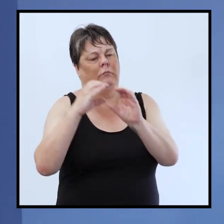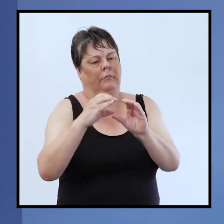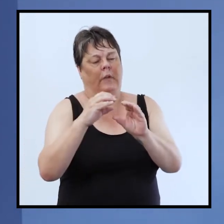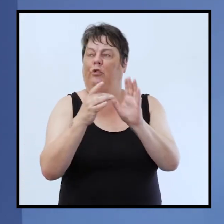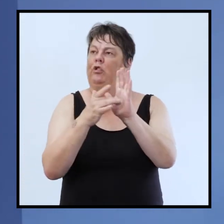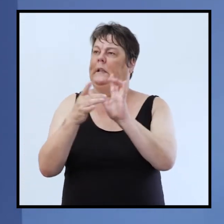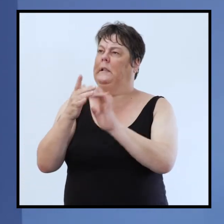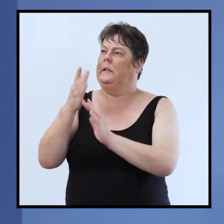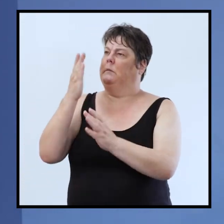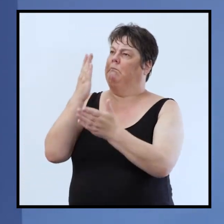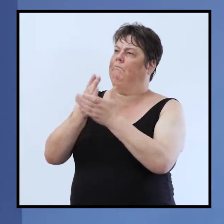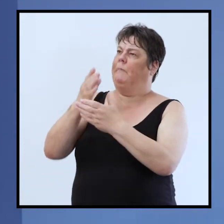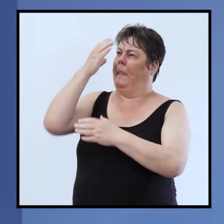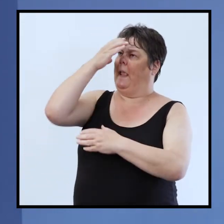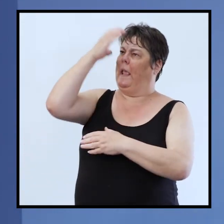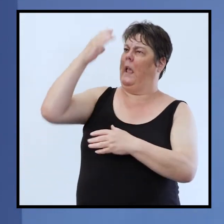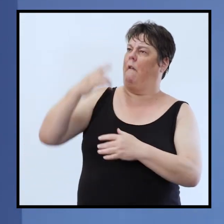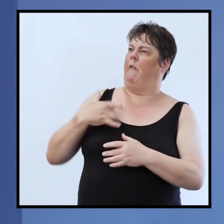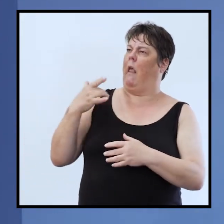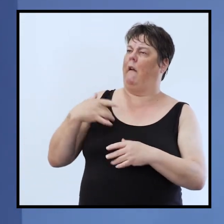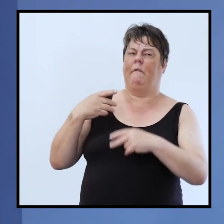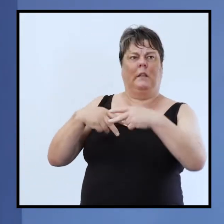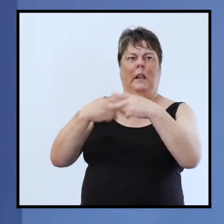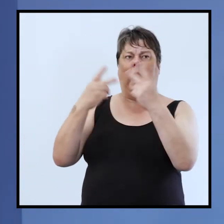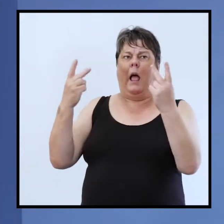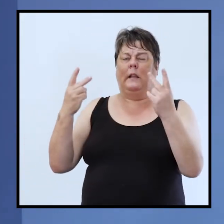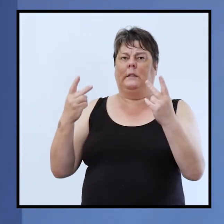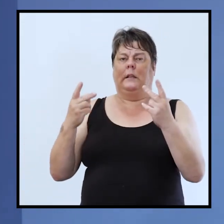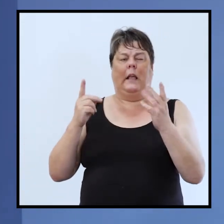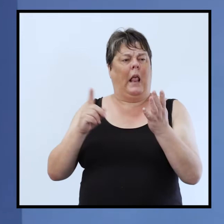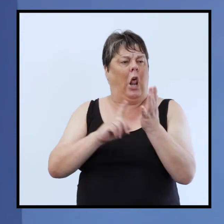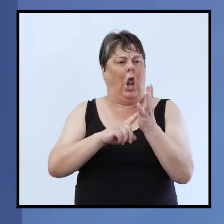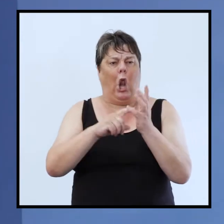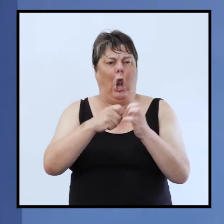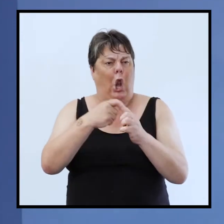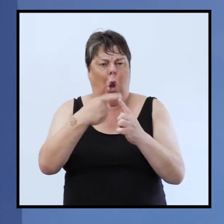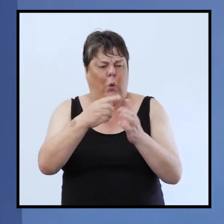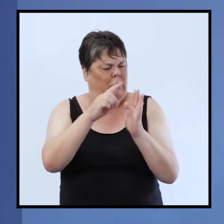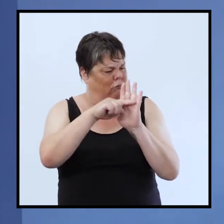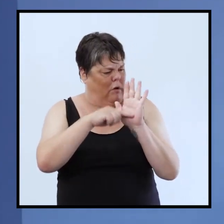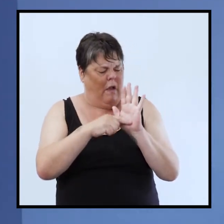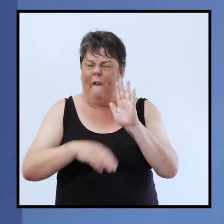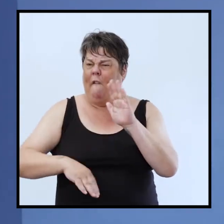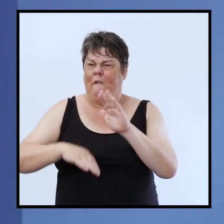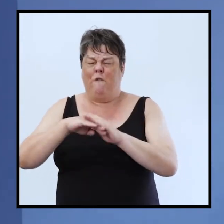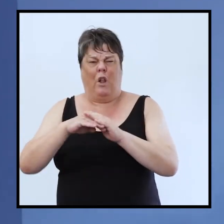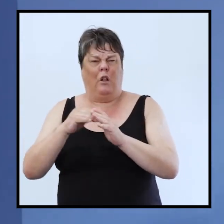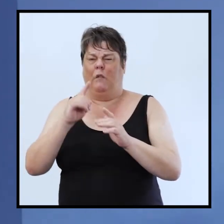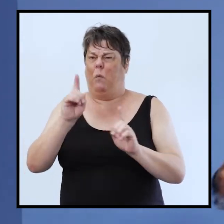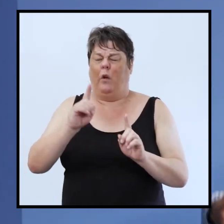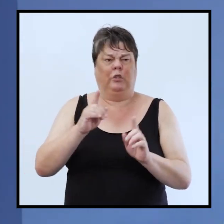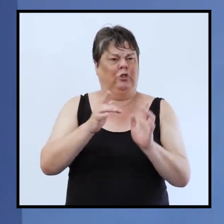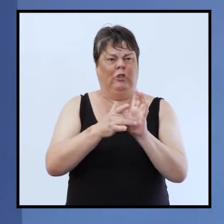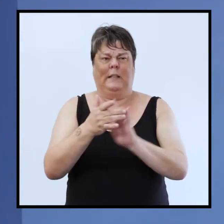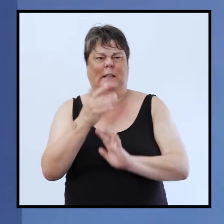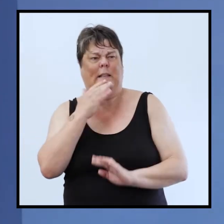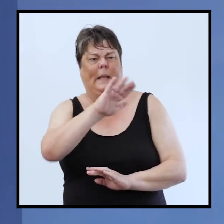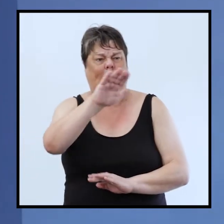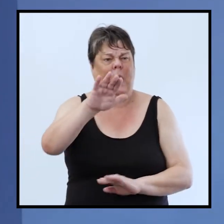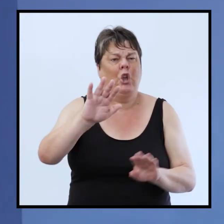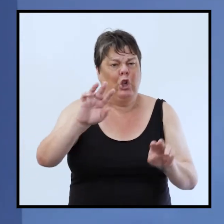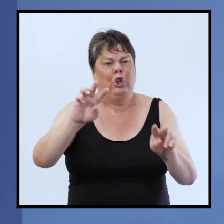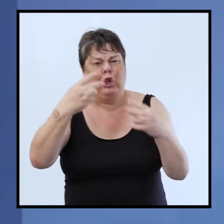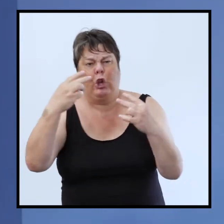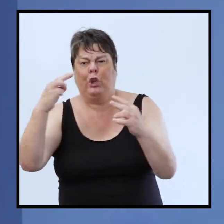of life and light oh praise god and the book of luke is really full of jesus urging people to turn to him